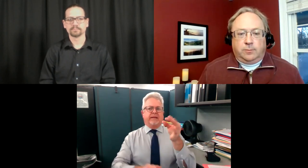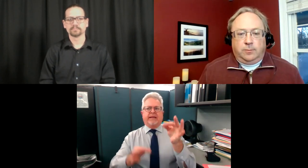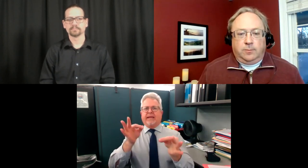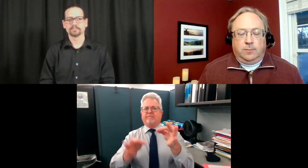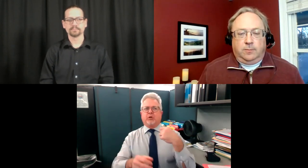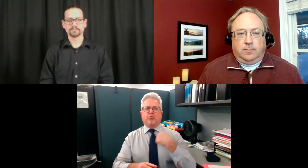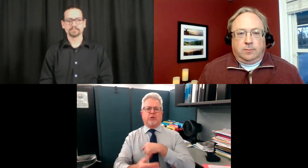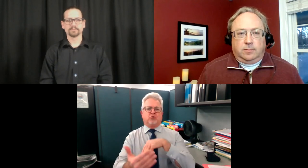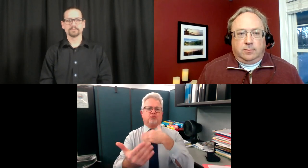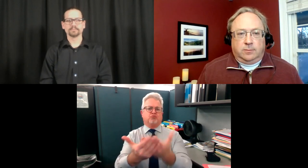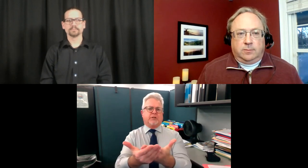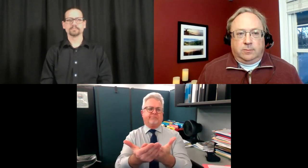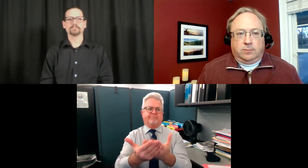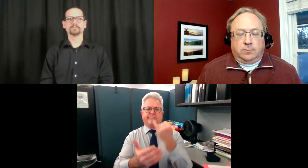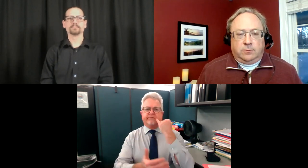vaccine.